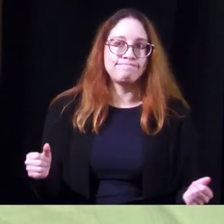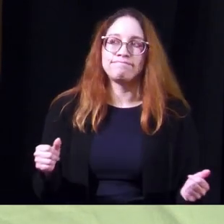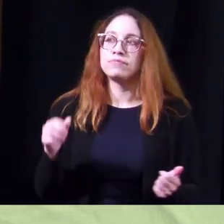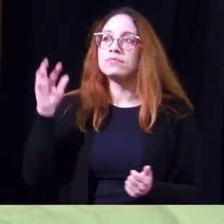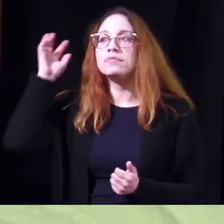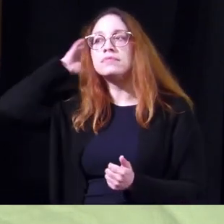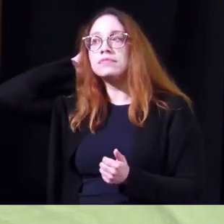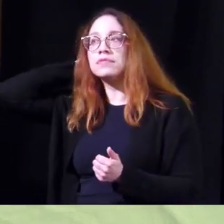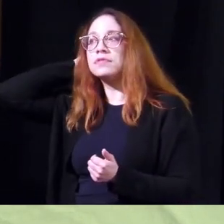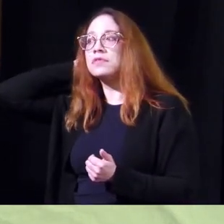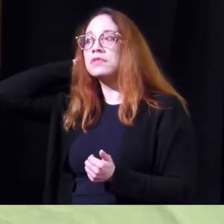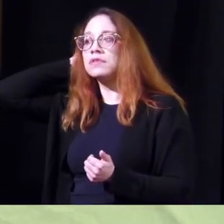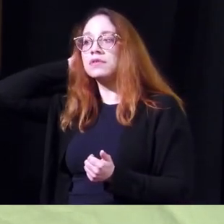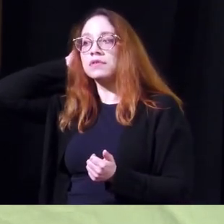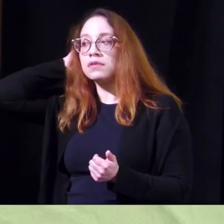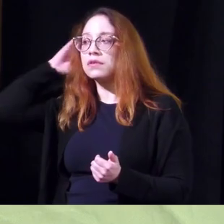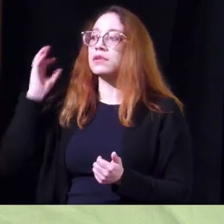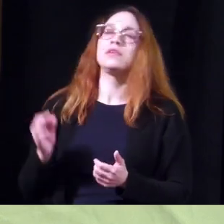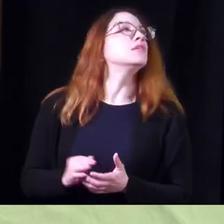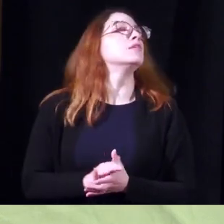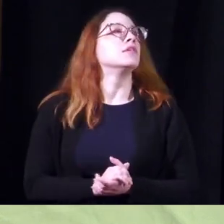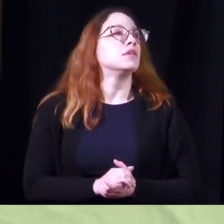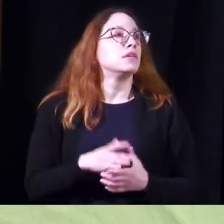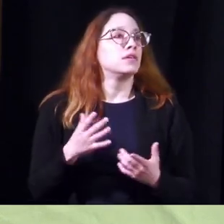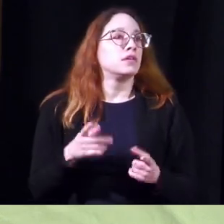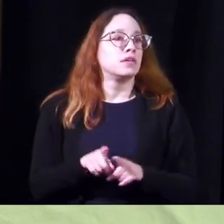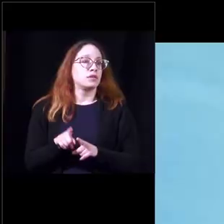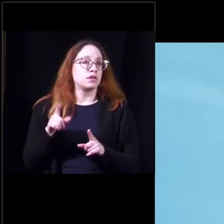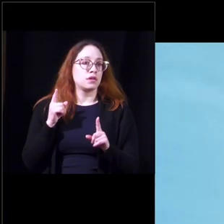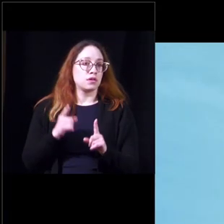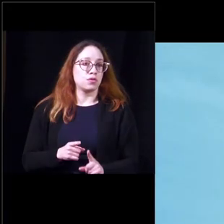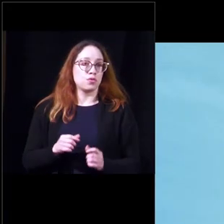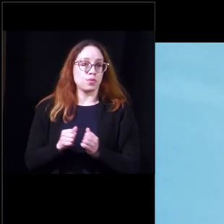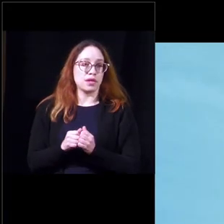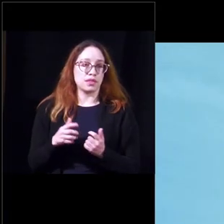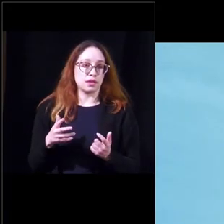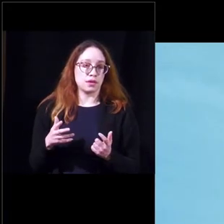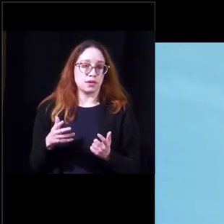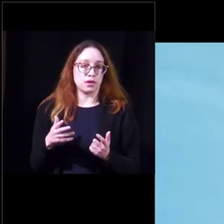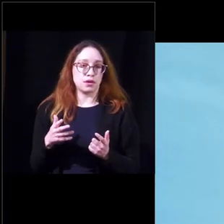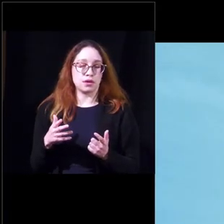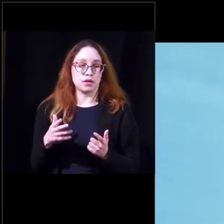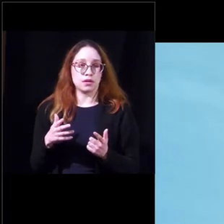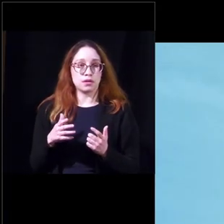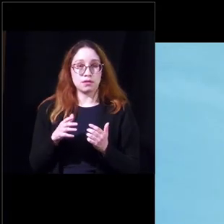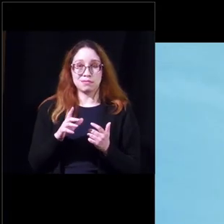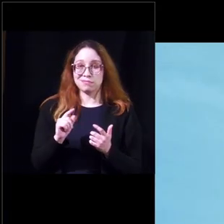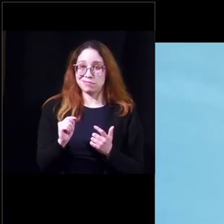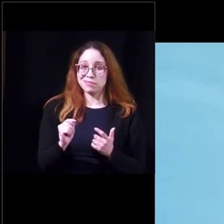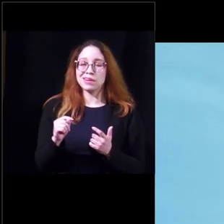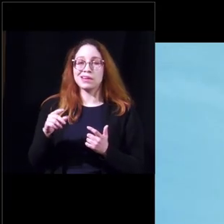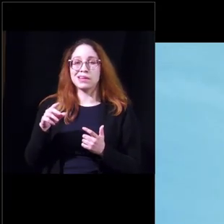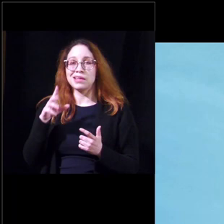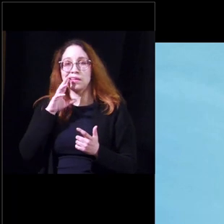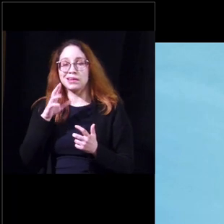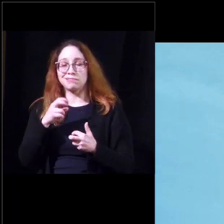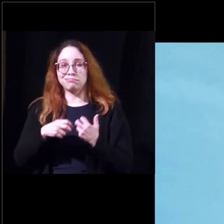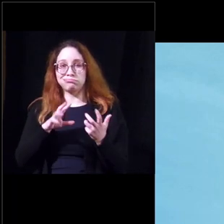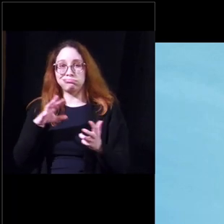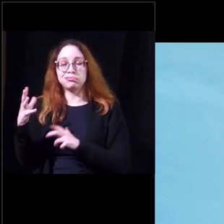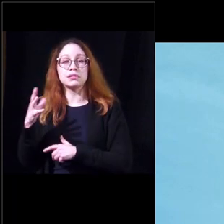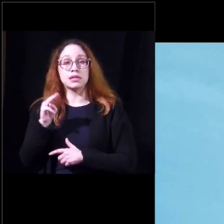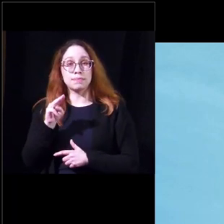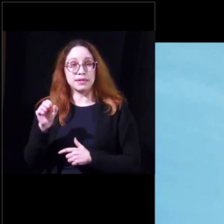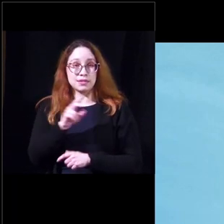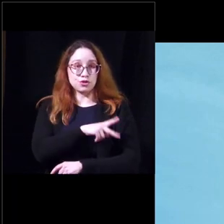so our goals when it comes to voiding dysfunction in ms patients is